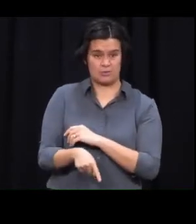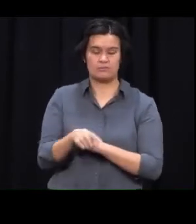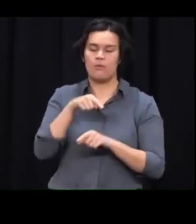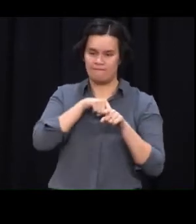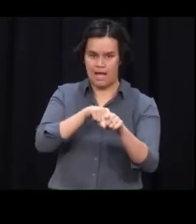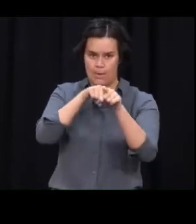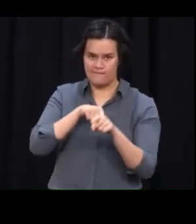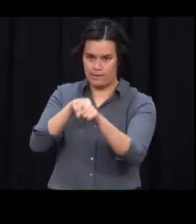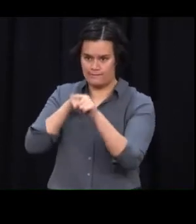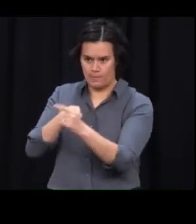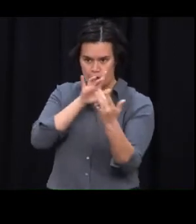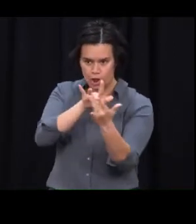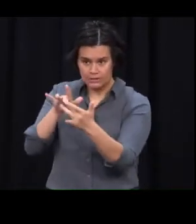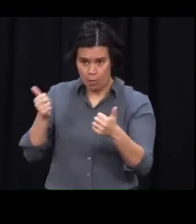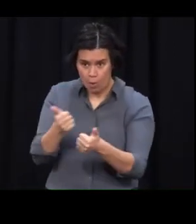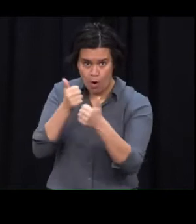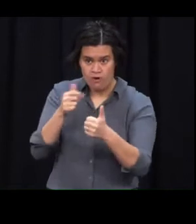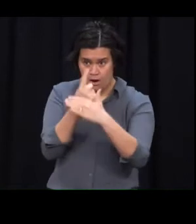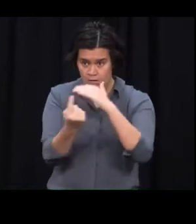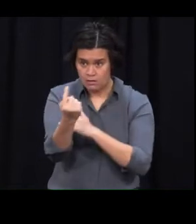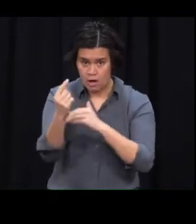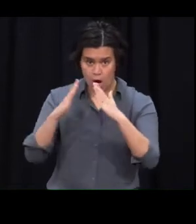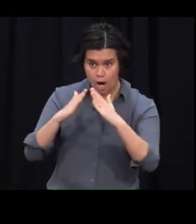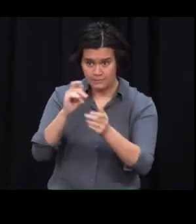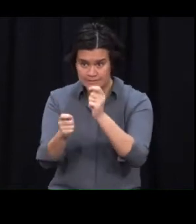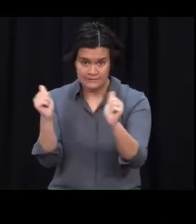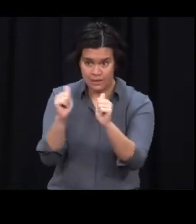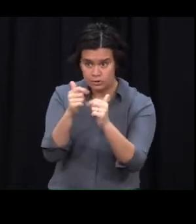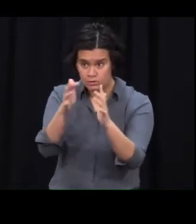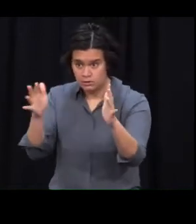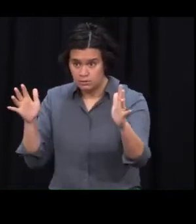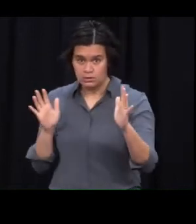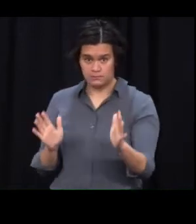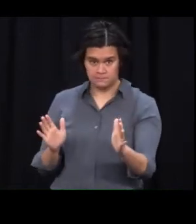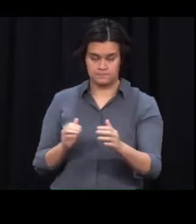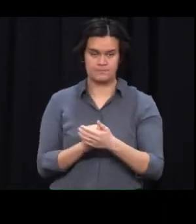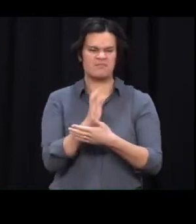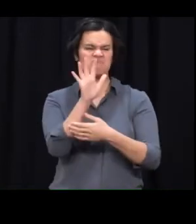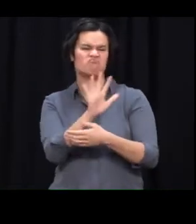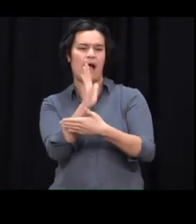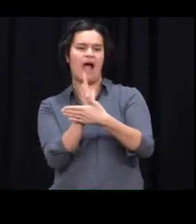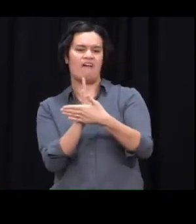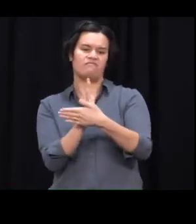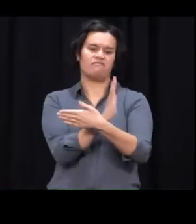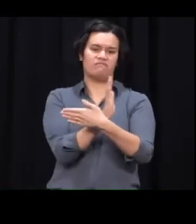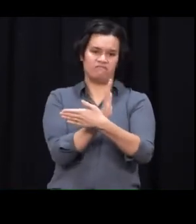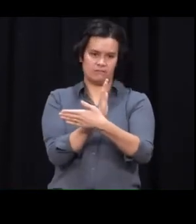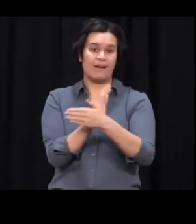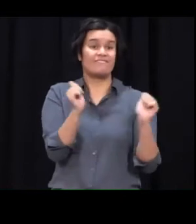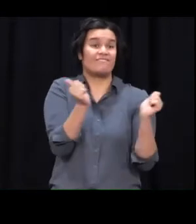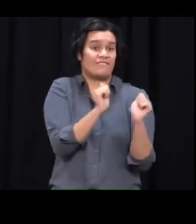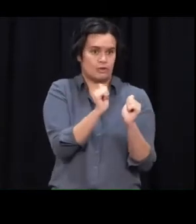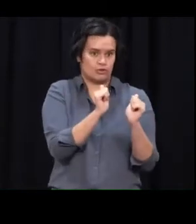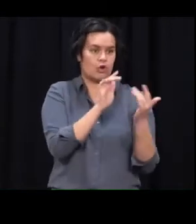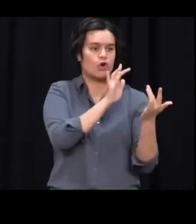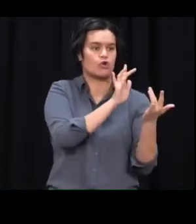Of them, 4,124 have already been formally followed up and are self-isolating, and a third have already returned